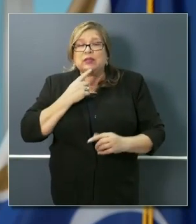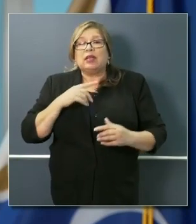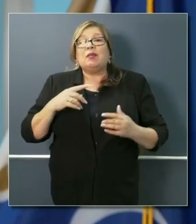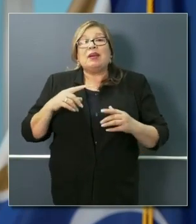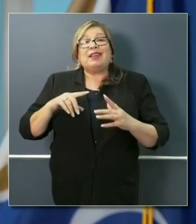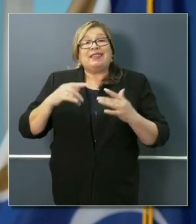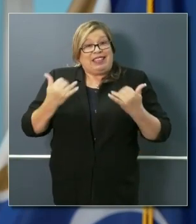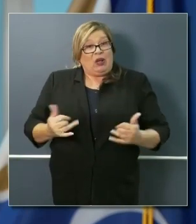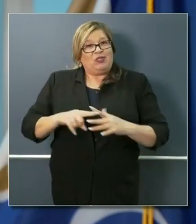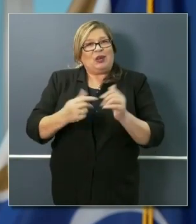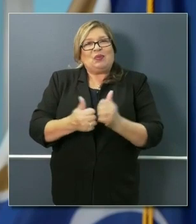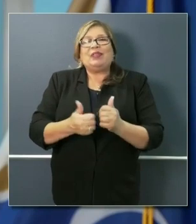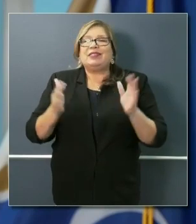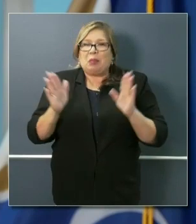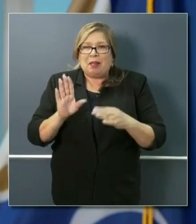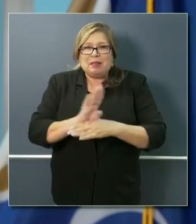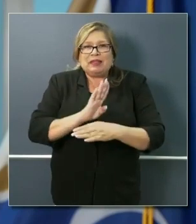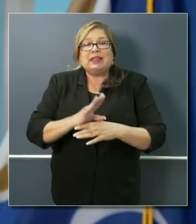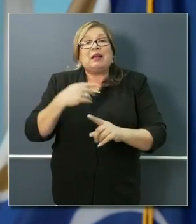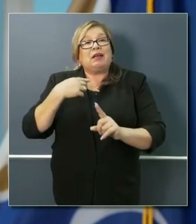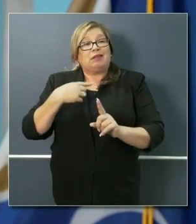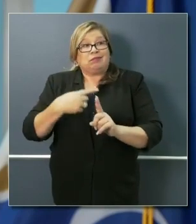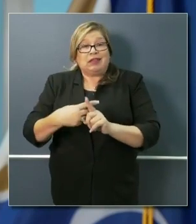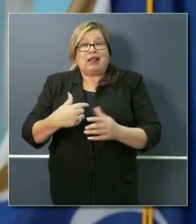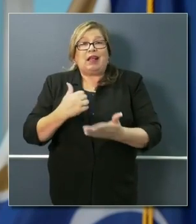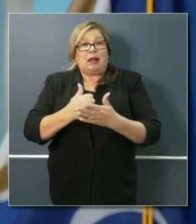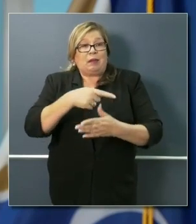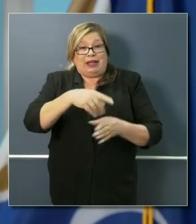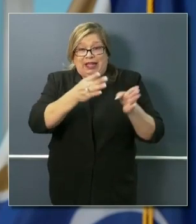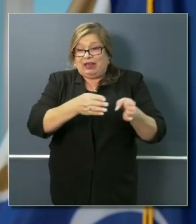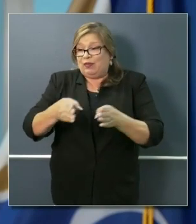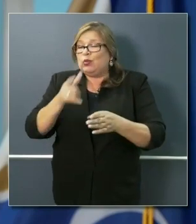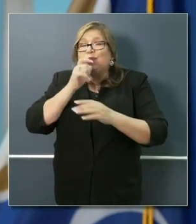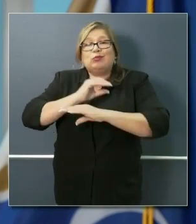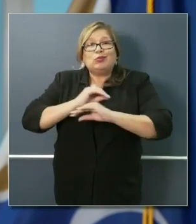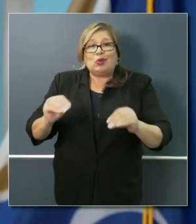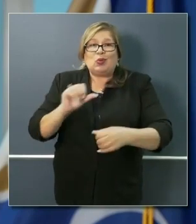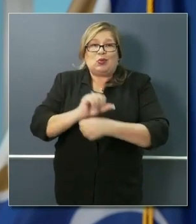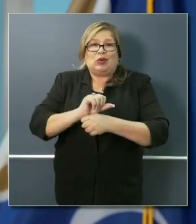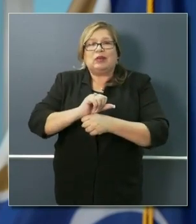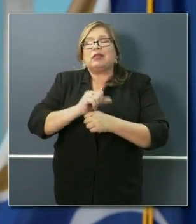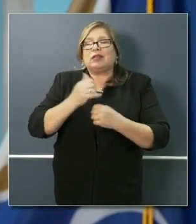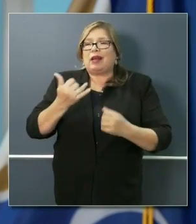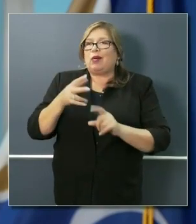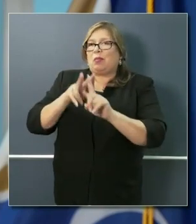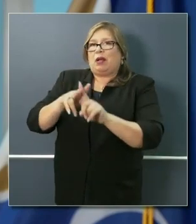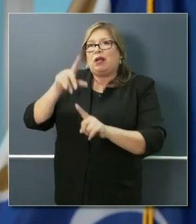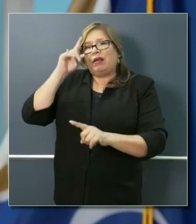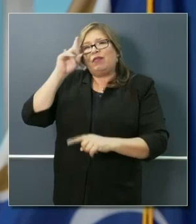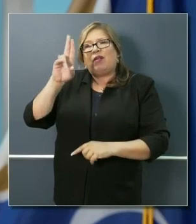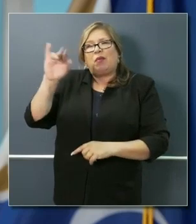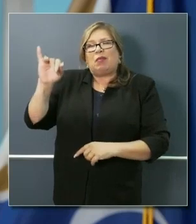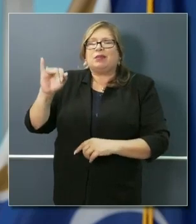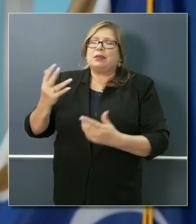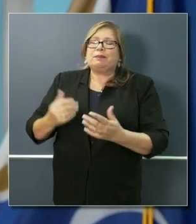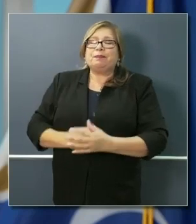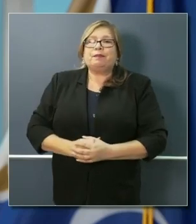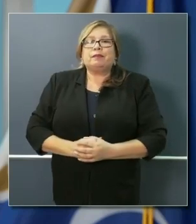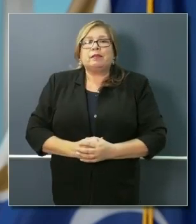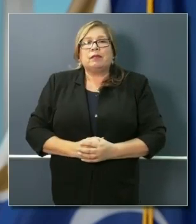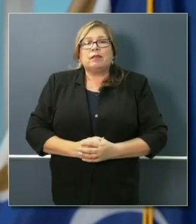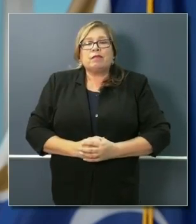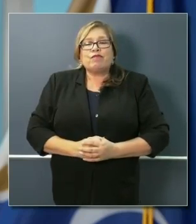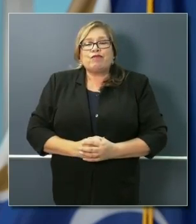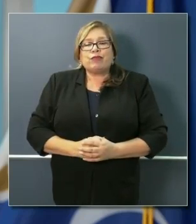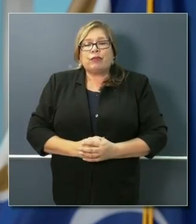and that's certainly helping individuals that are out of work with these unemployment insurance claims. I want to just also make a few